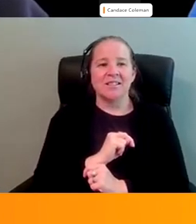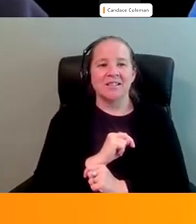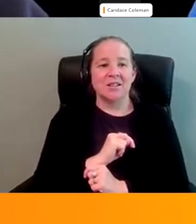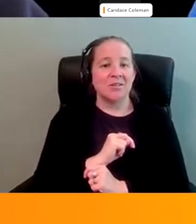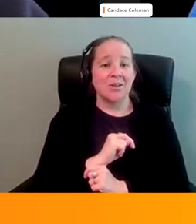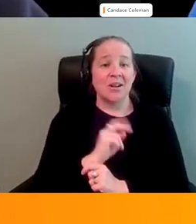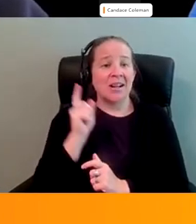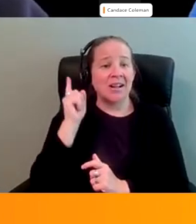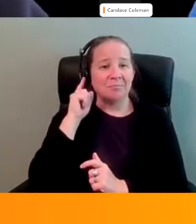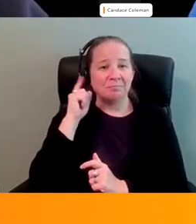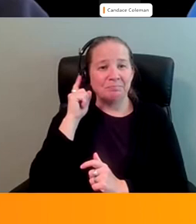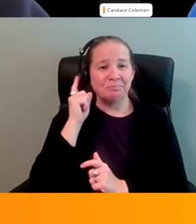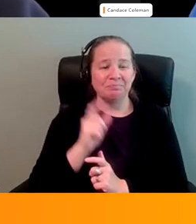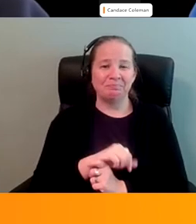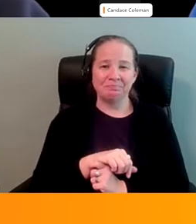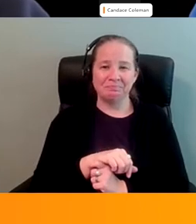Oh, I think you're on mute.